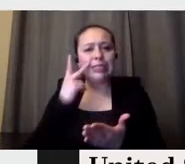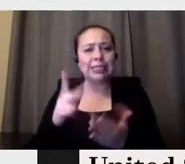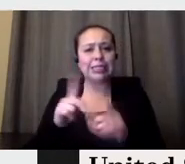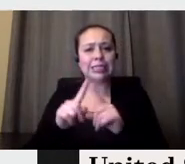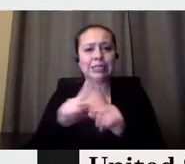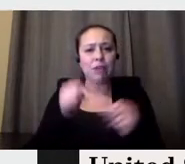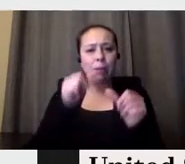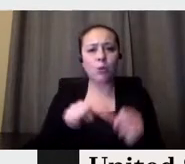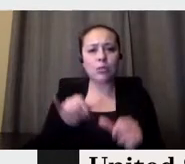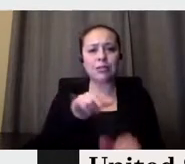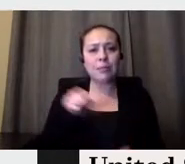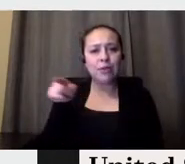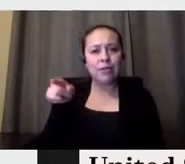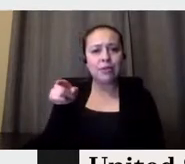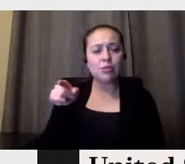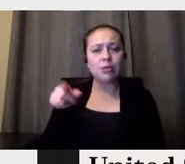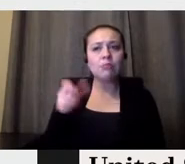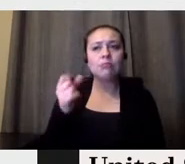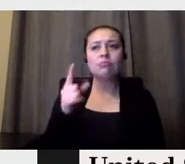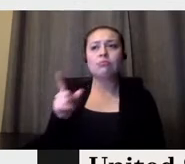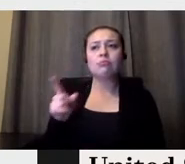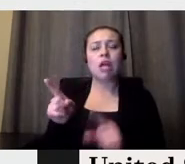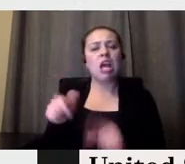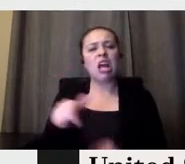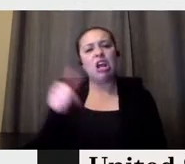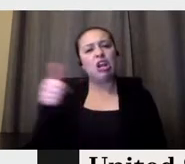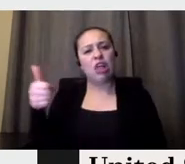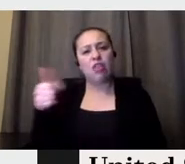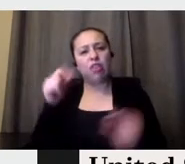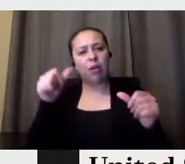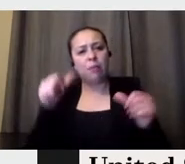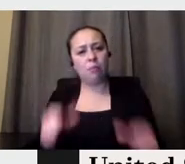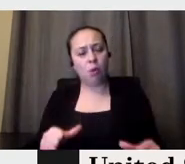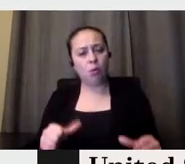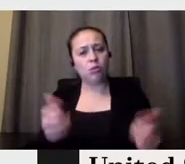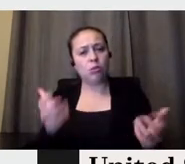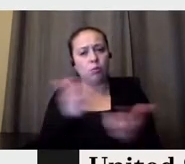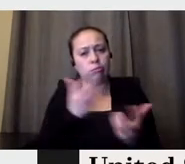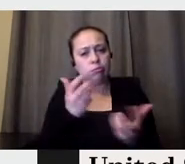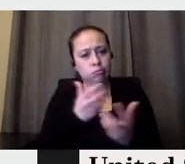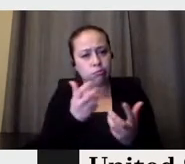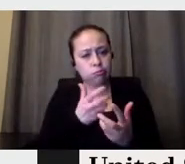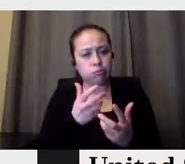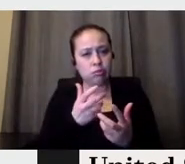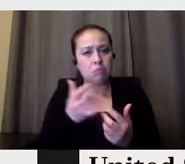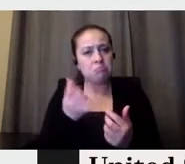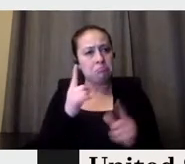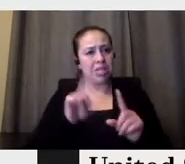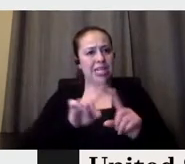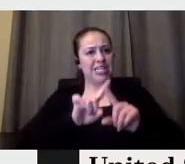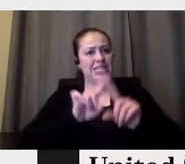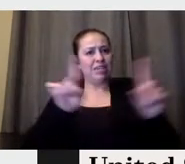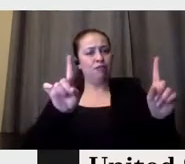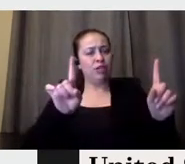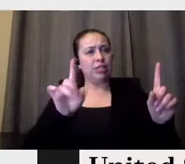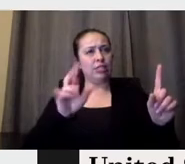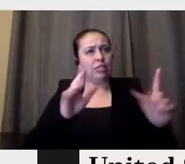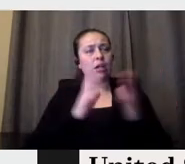a, poster designed by Ed Fela that they were completely in, in, in, in different, in different, um,